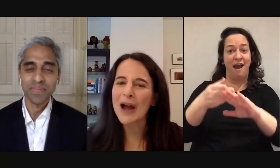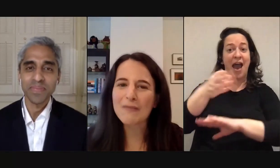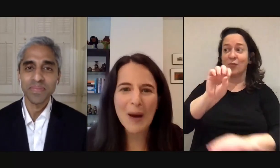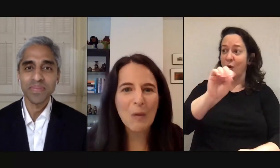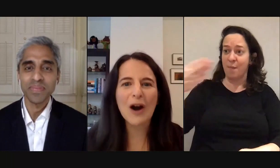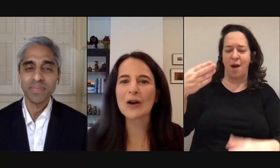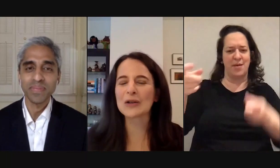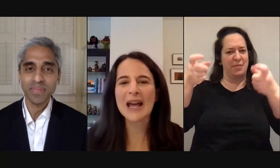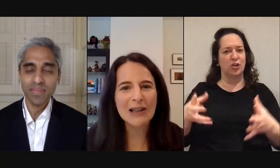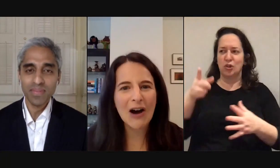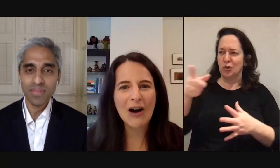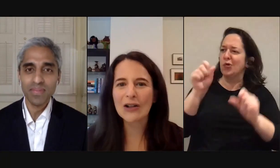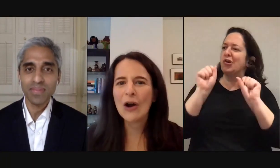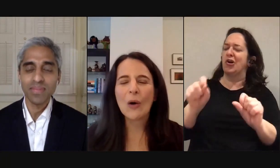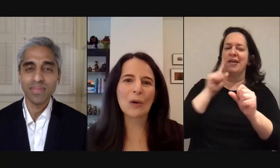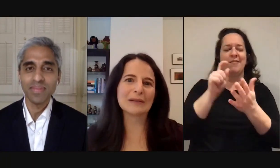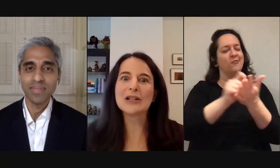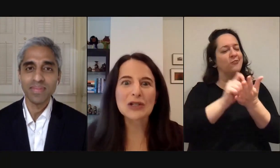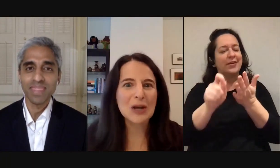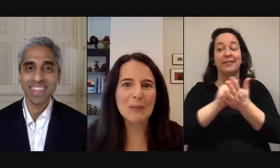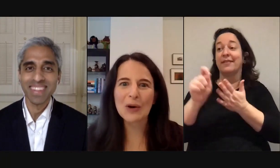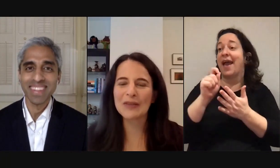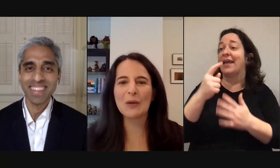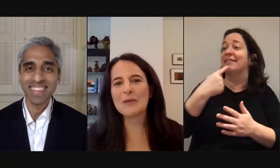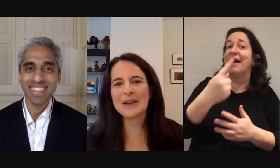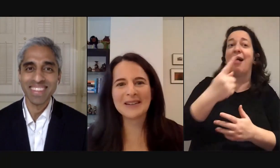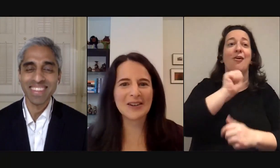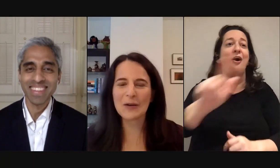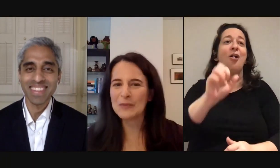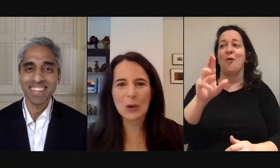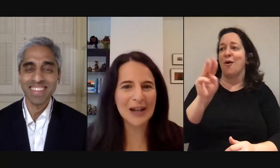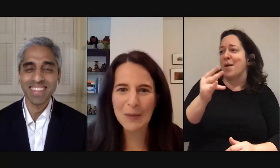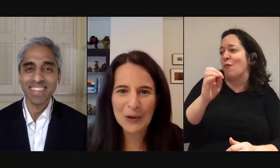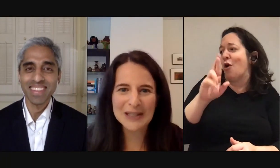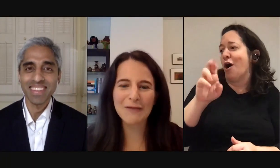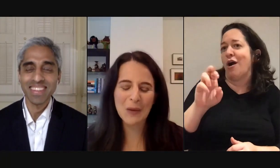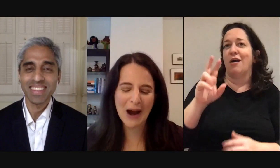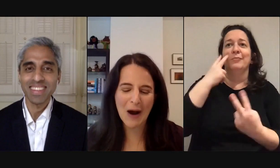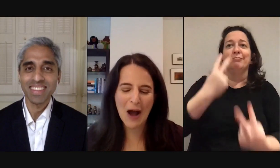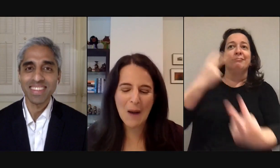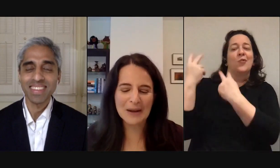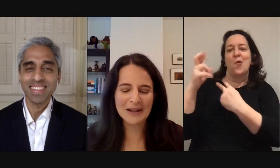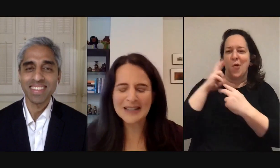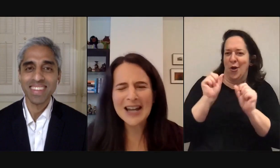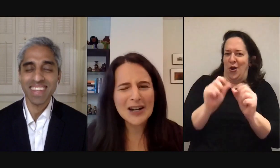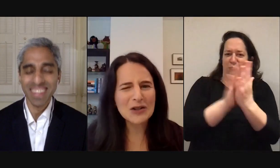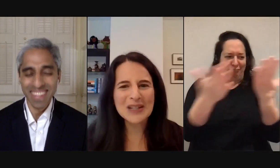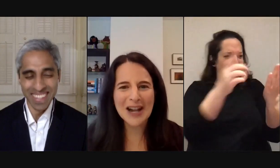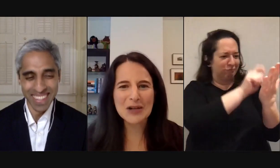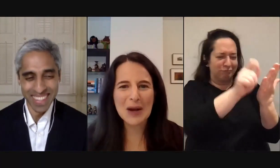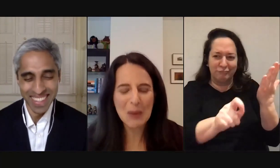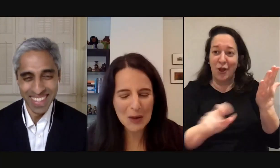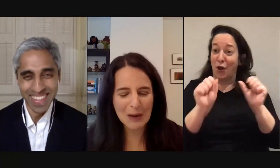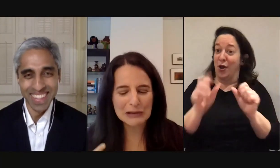have written some kind of memoir or tell-all or a leadership book that would have been you know sold at airports everywhere but instead